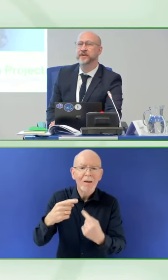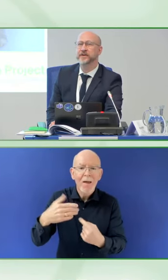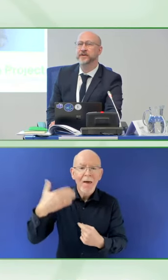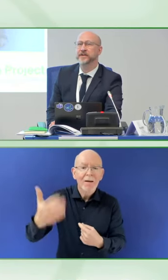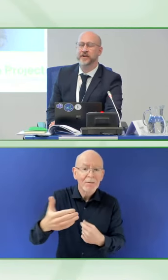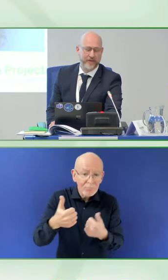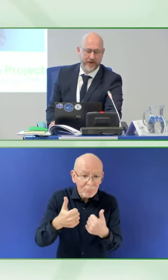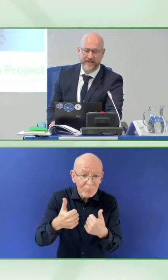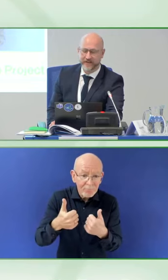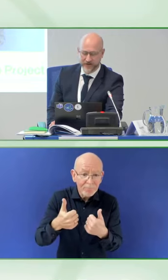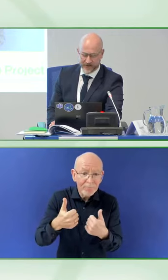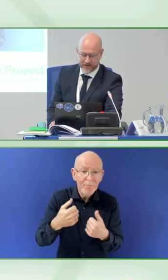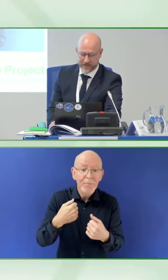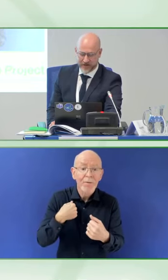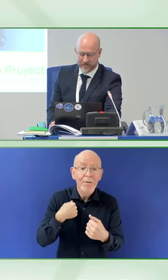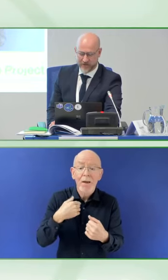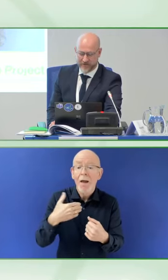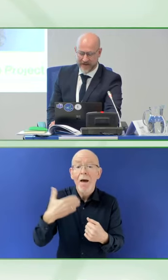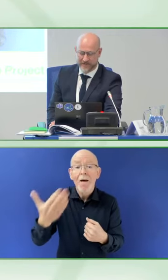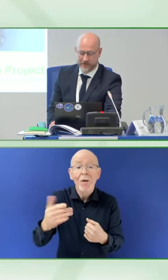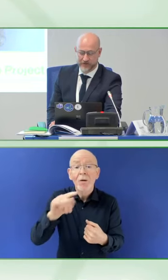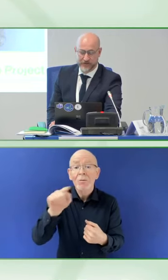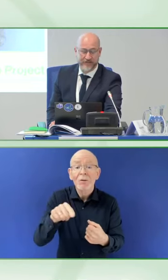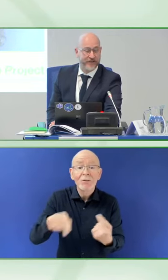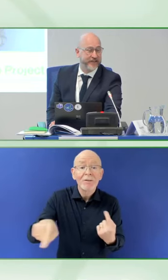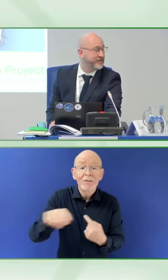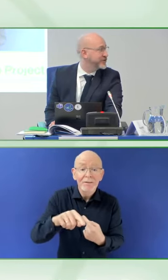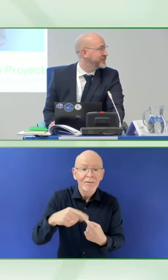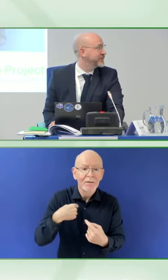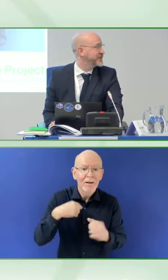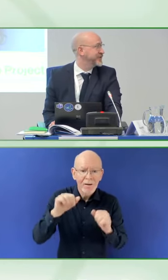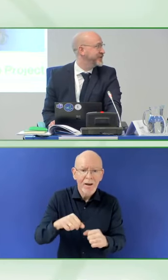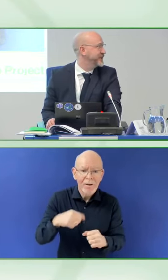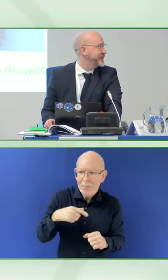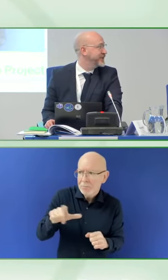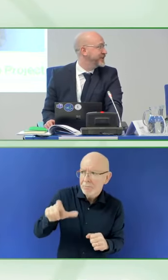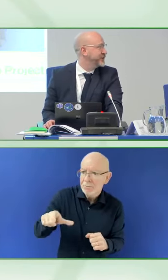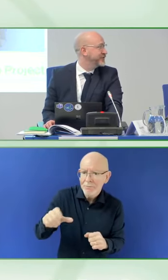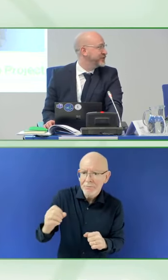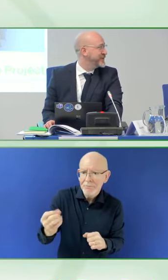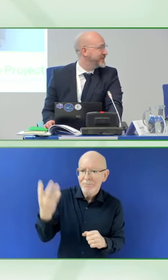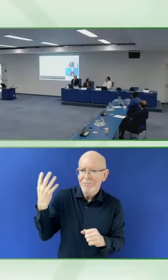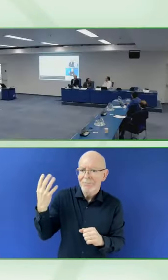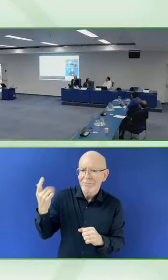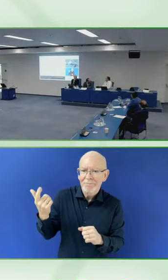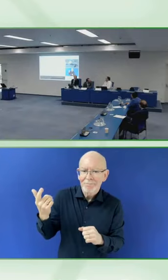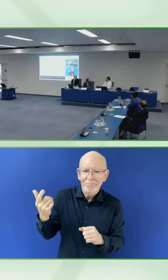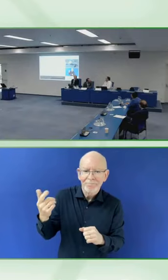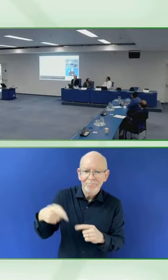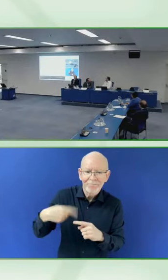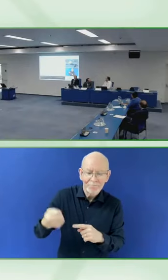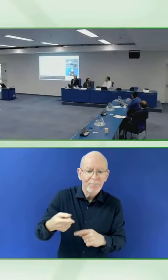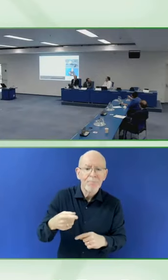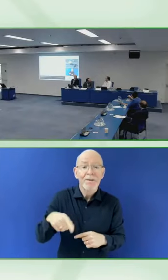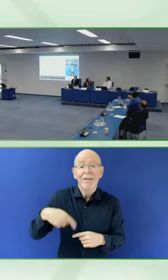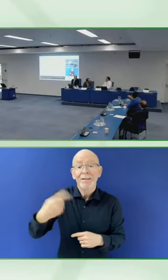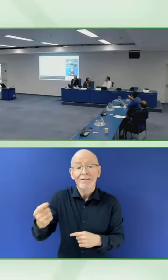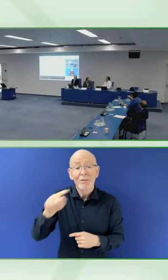No? No? Okay, good. So we are going to move now to Christopher in the room. Christopher, your four minutes begin now.